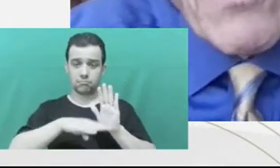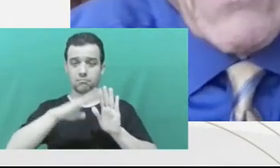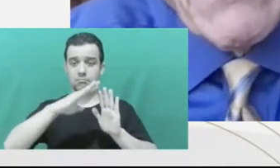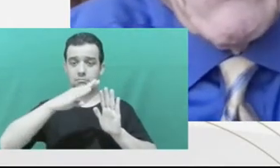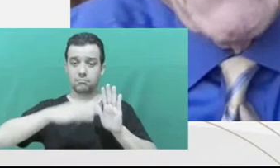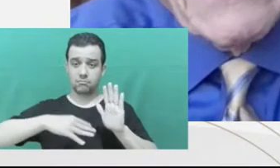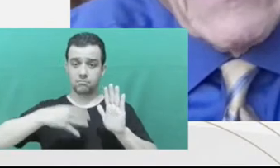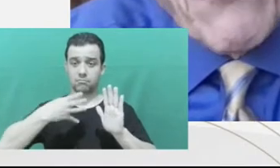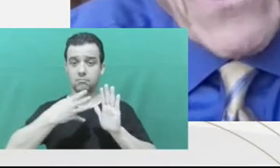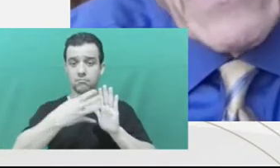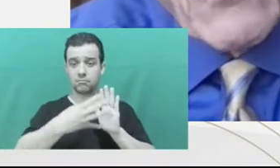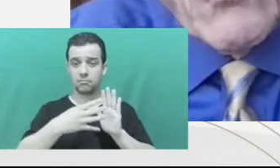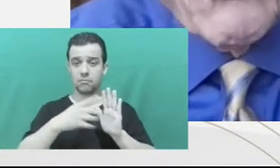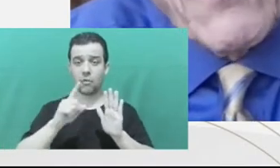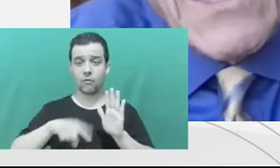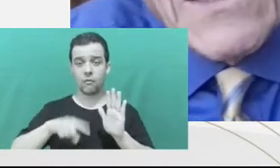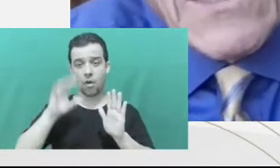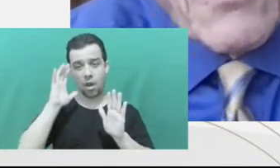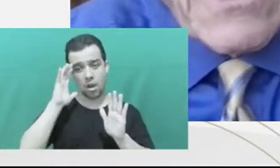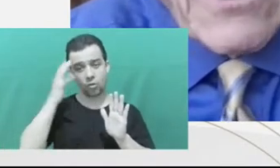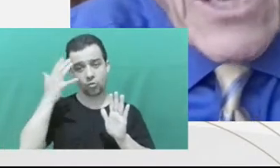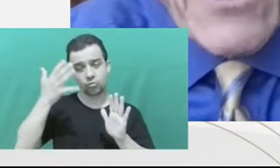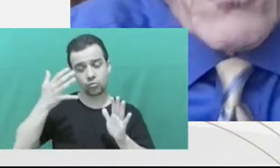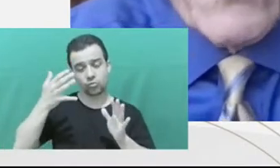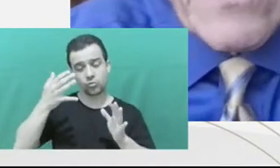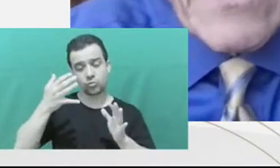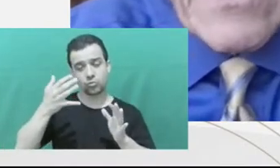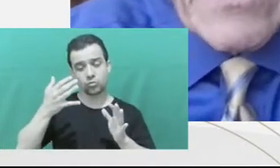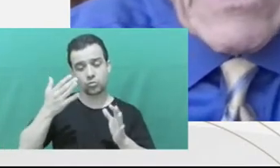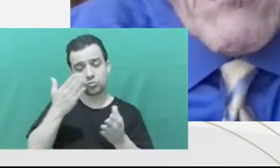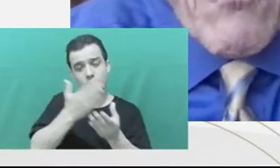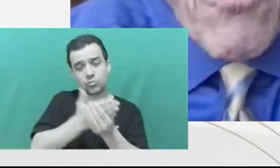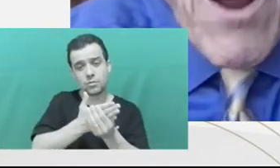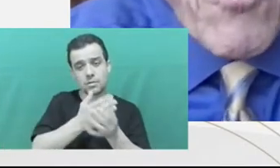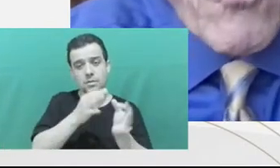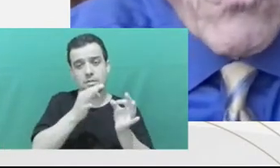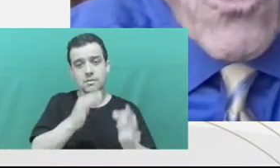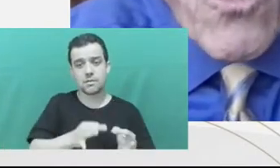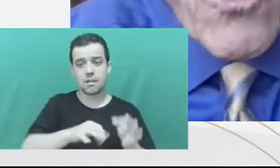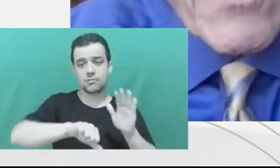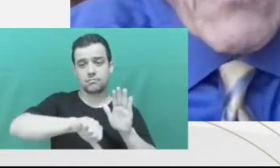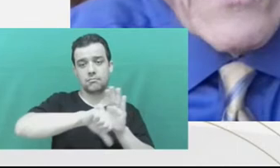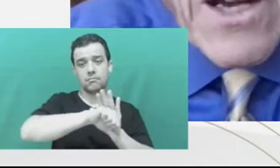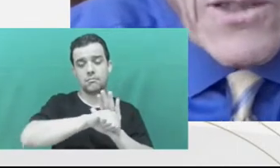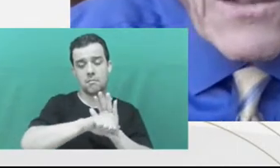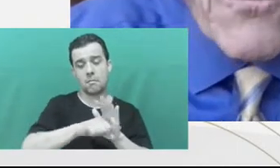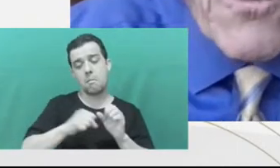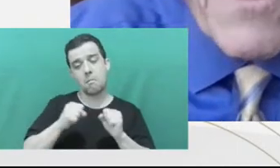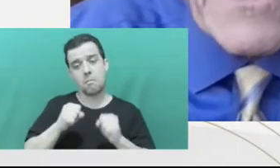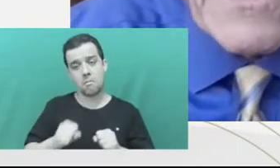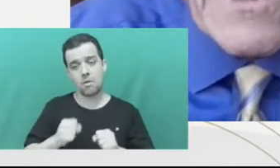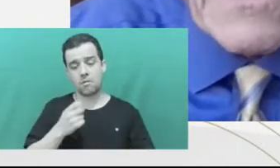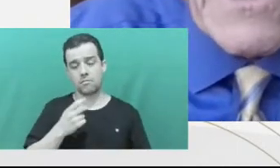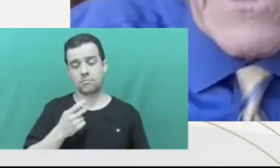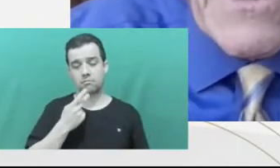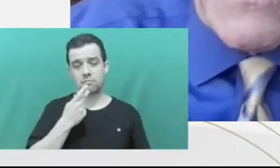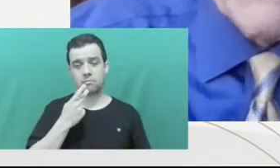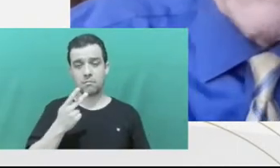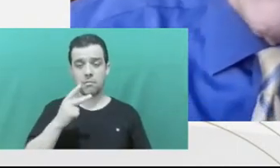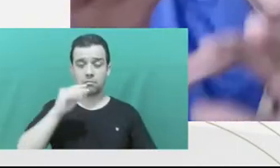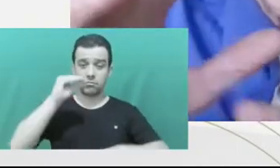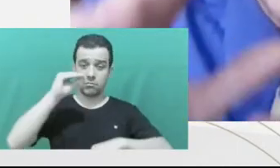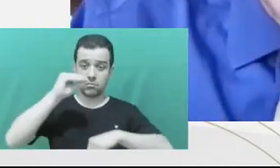whether the defendant who pleads guilty is genuinely getting a proper reward, a reduction from that sentence.